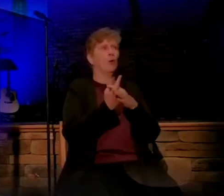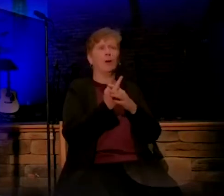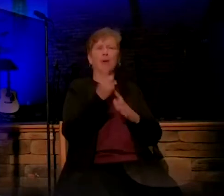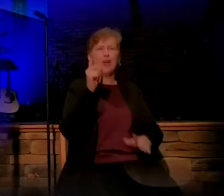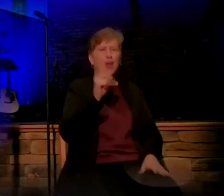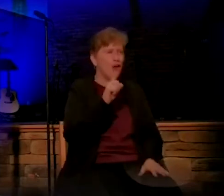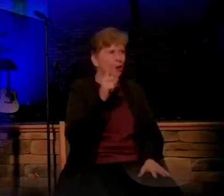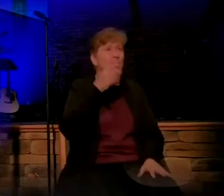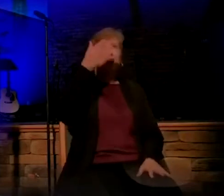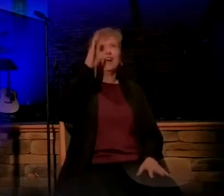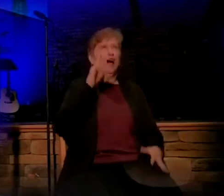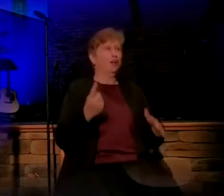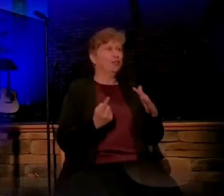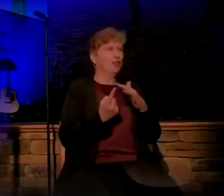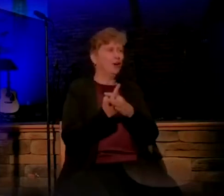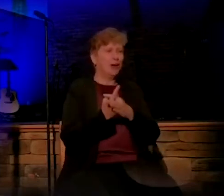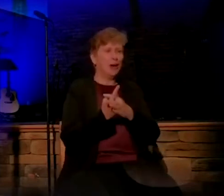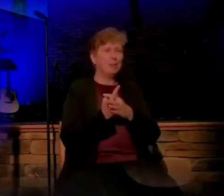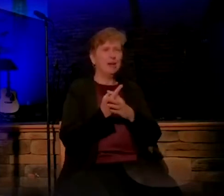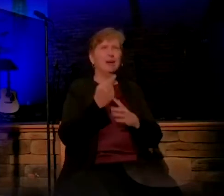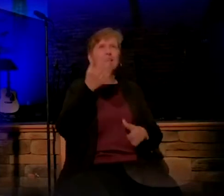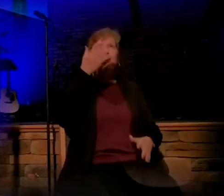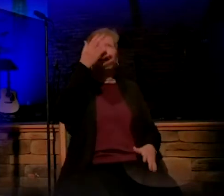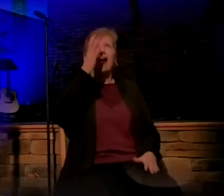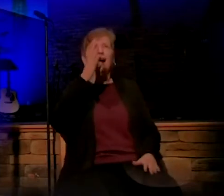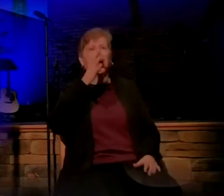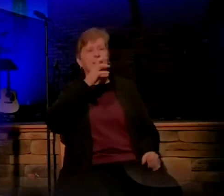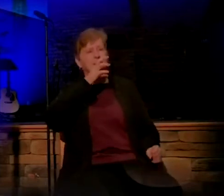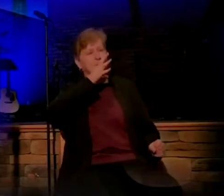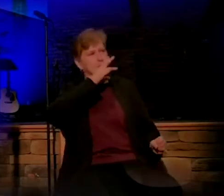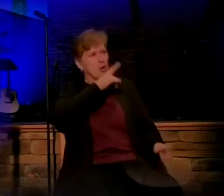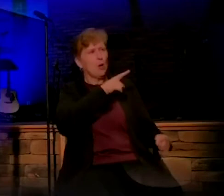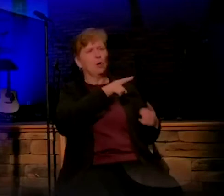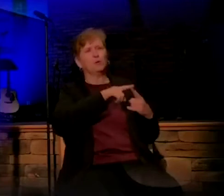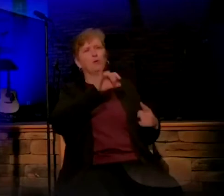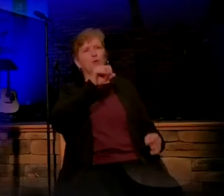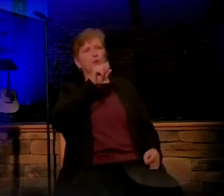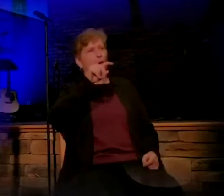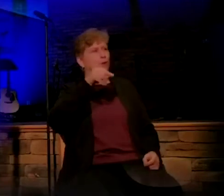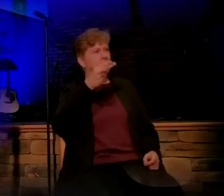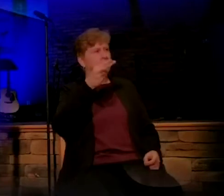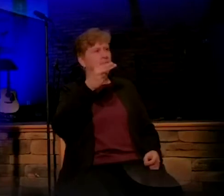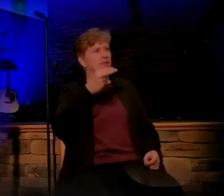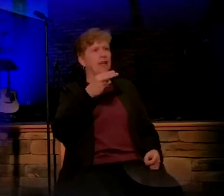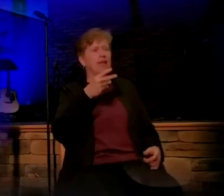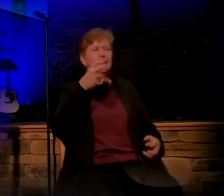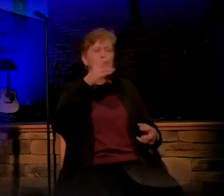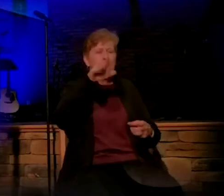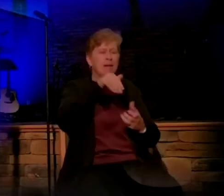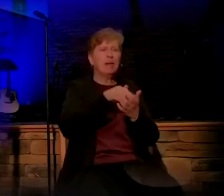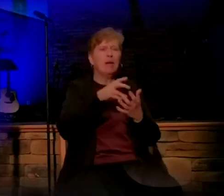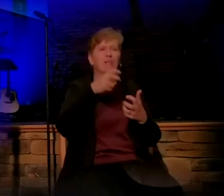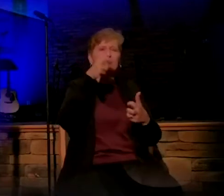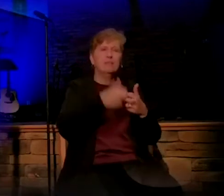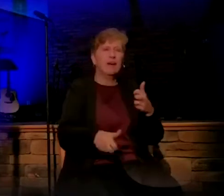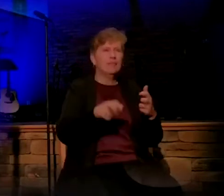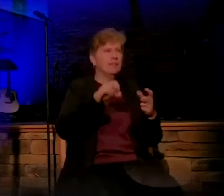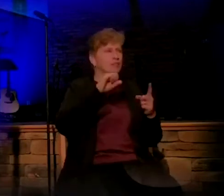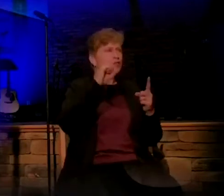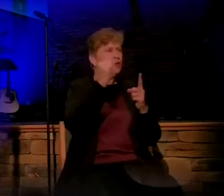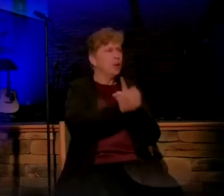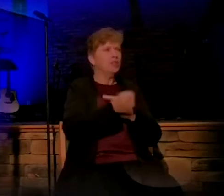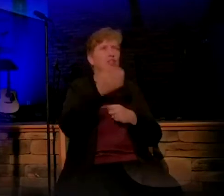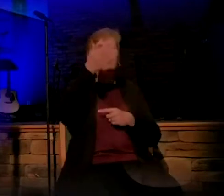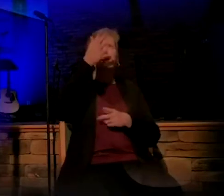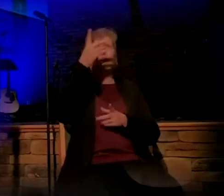God powerfully spoke to Joseph and in the midst of a turbulent situation, God gave him